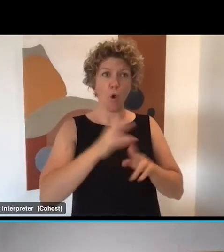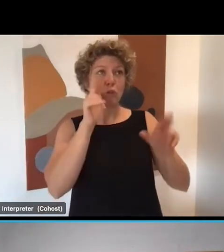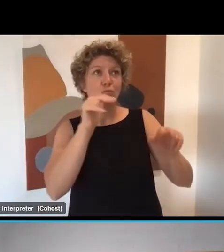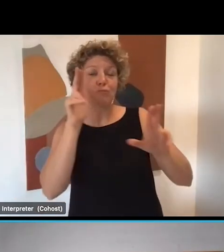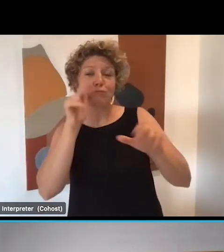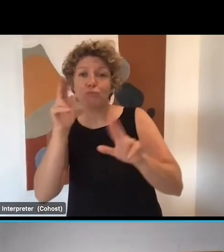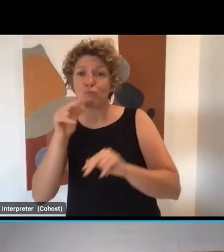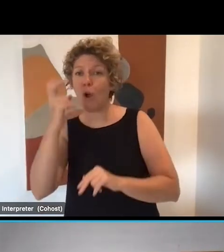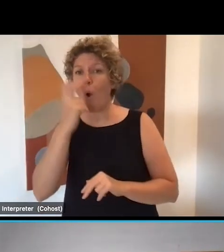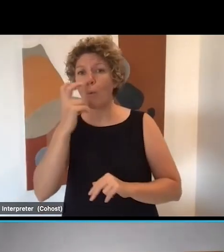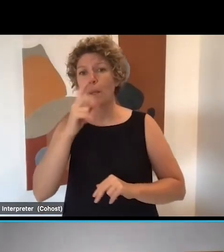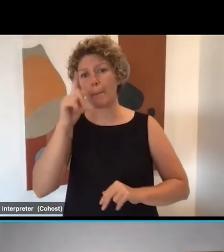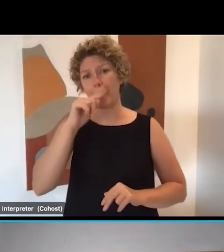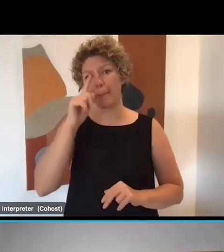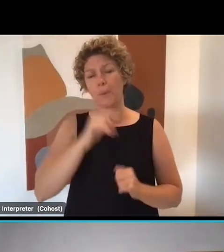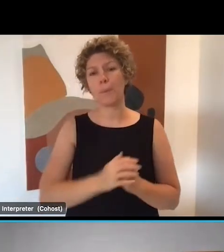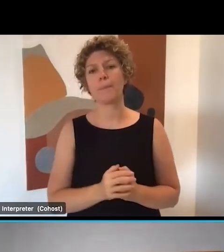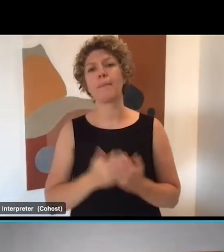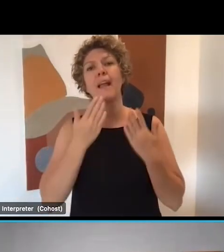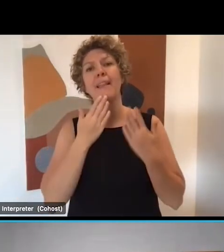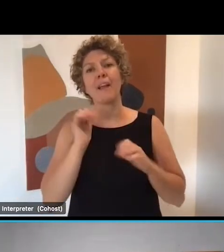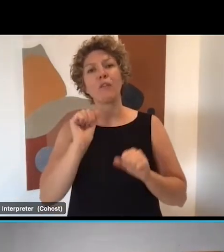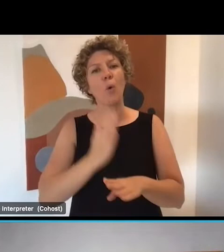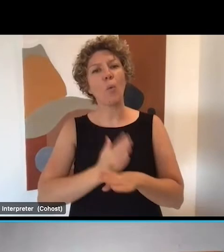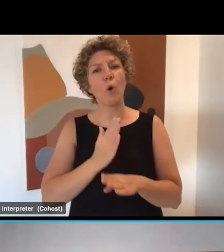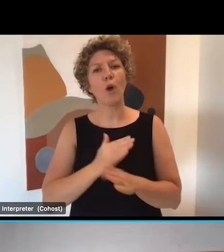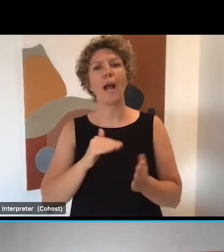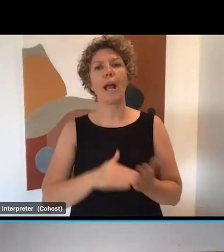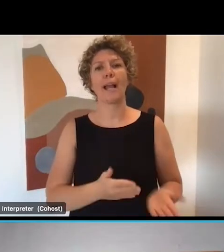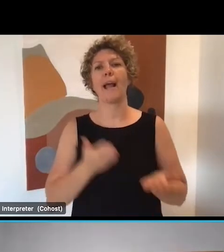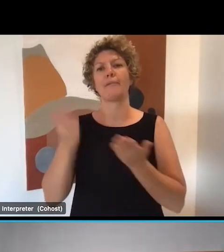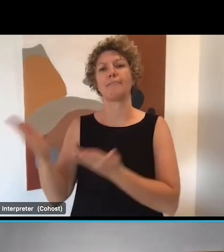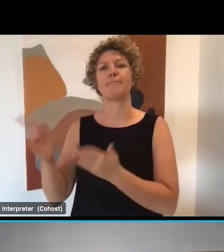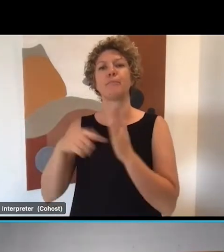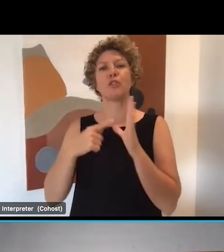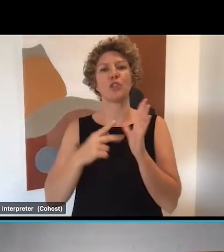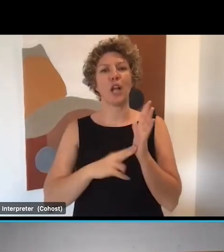our regions. Thanks for all you do and I'll now pass back to Jane.